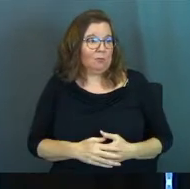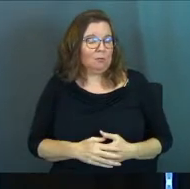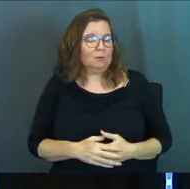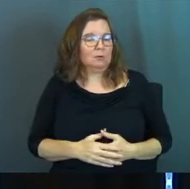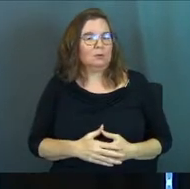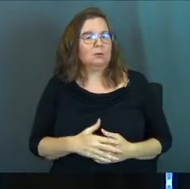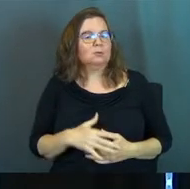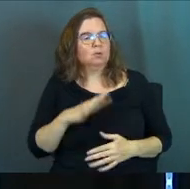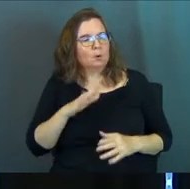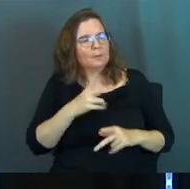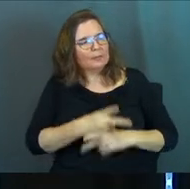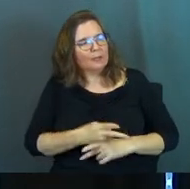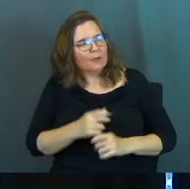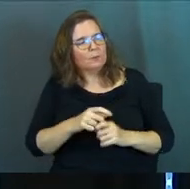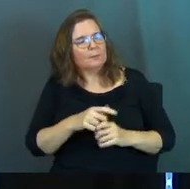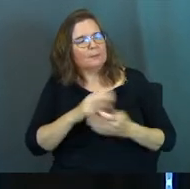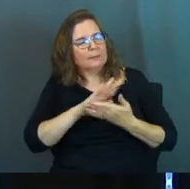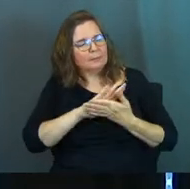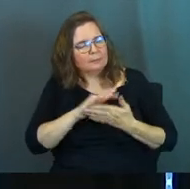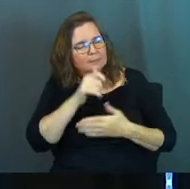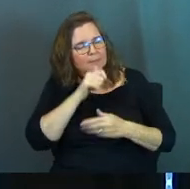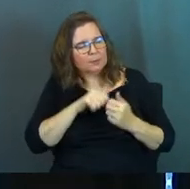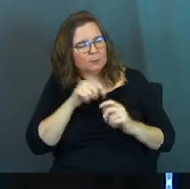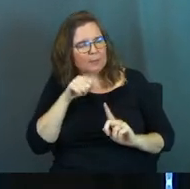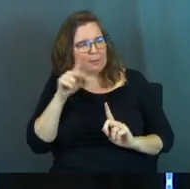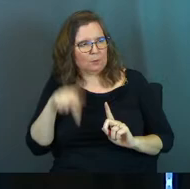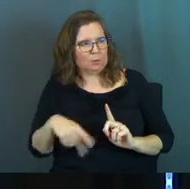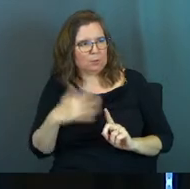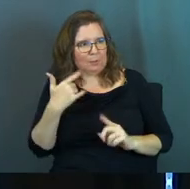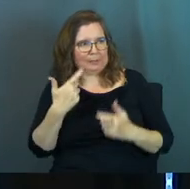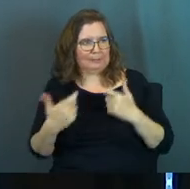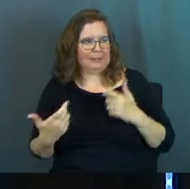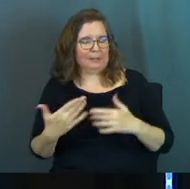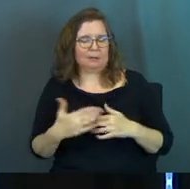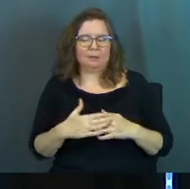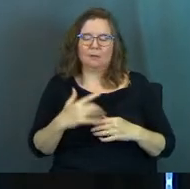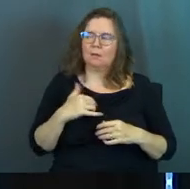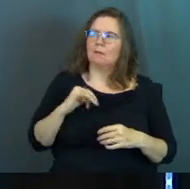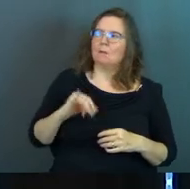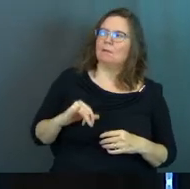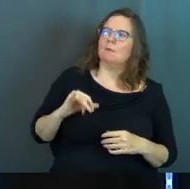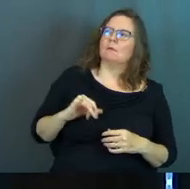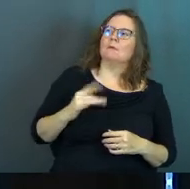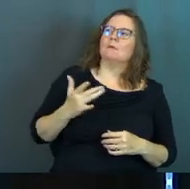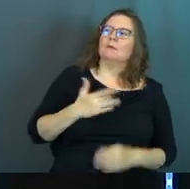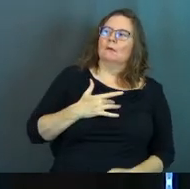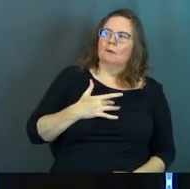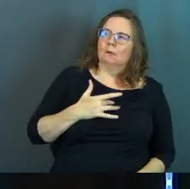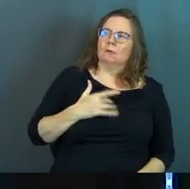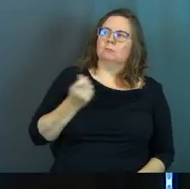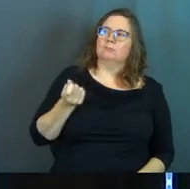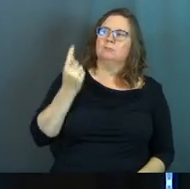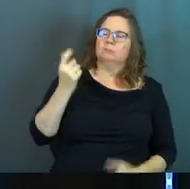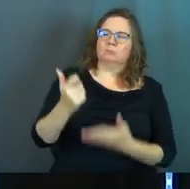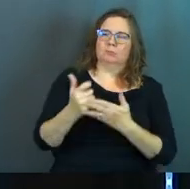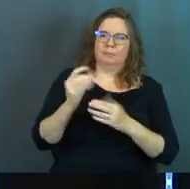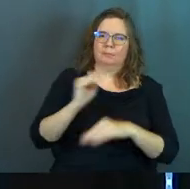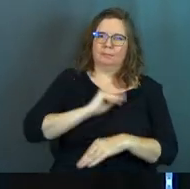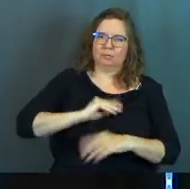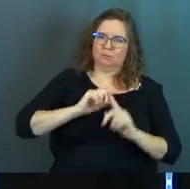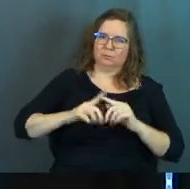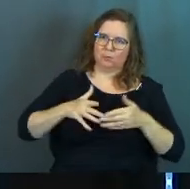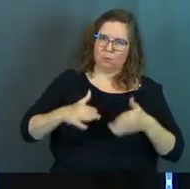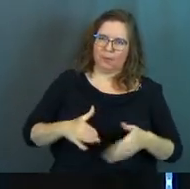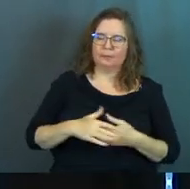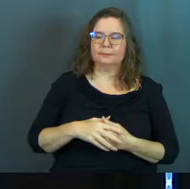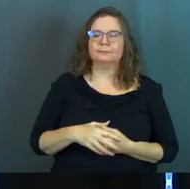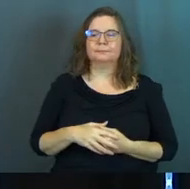So walk tenderly, walk patiently because it's this massive thing and I just, it was such a great thing to learn. Helped me understand ministry in a